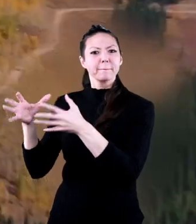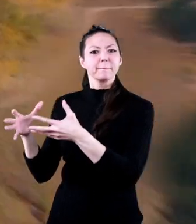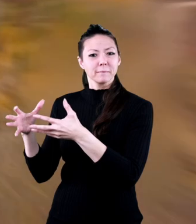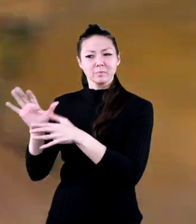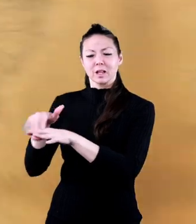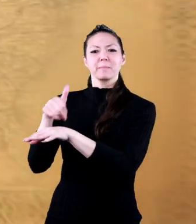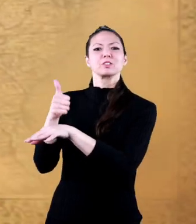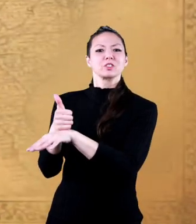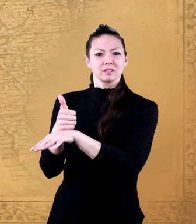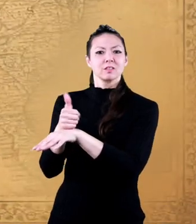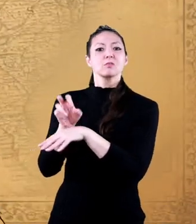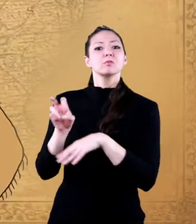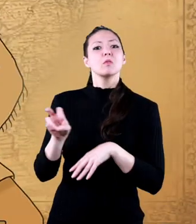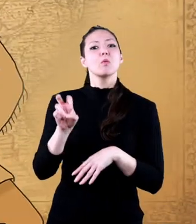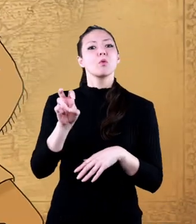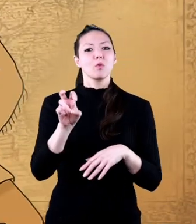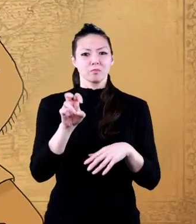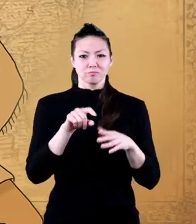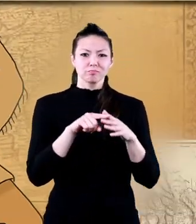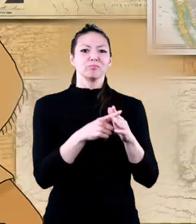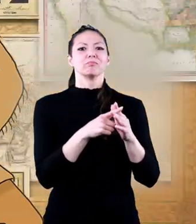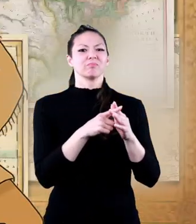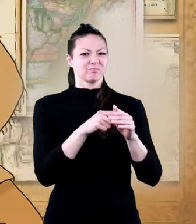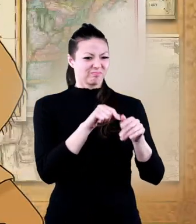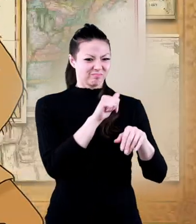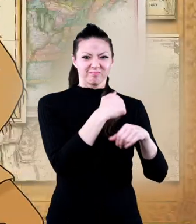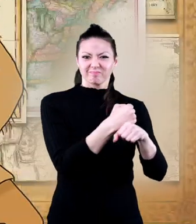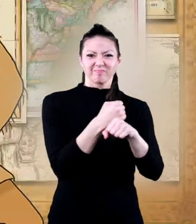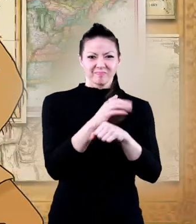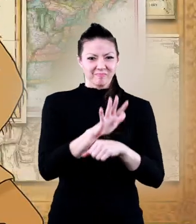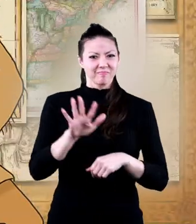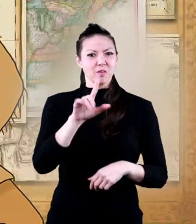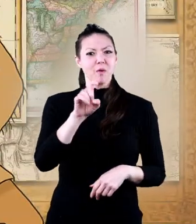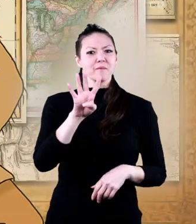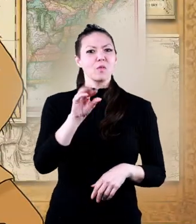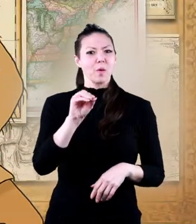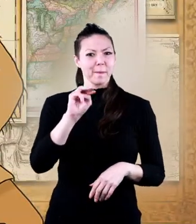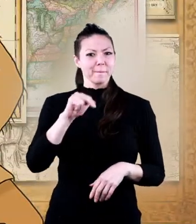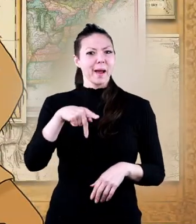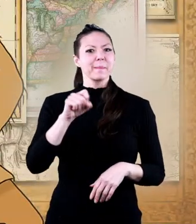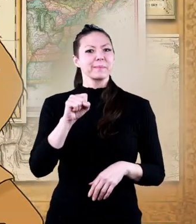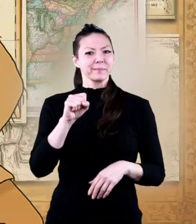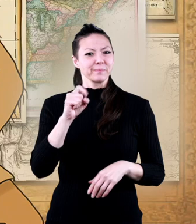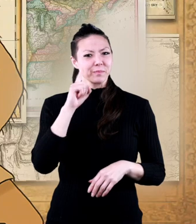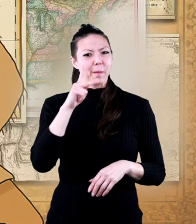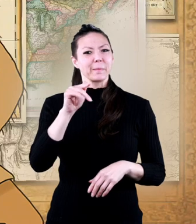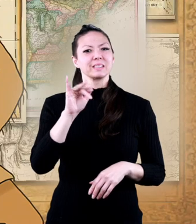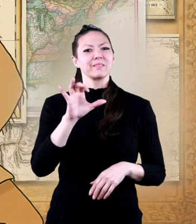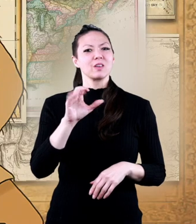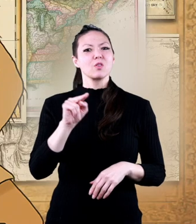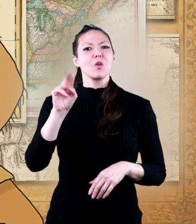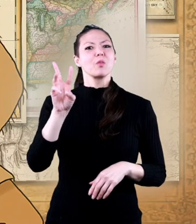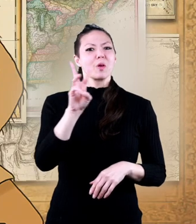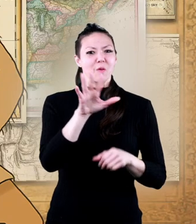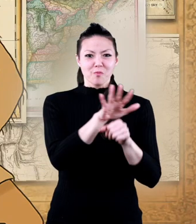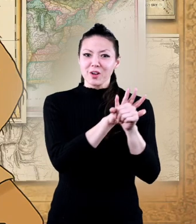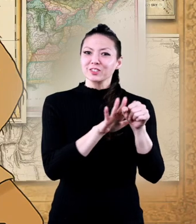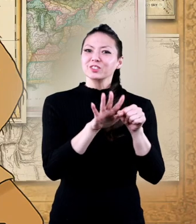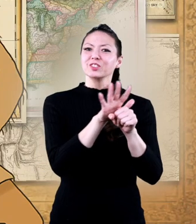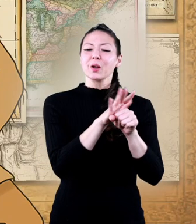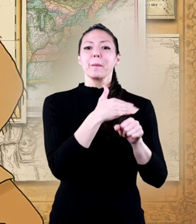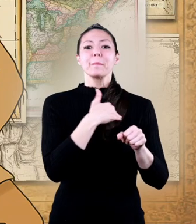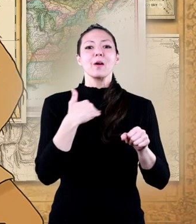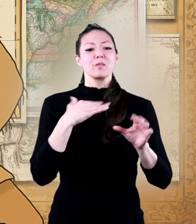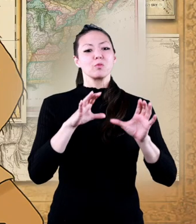established. In all, the journey produced about 140 maps of the Pacific Northwest region.